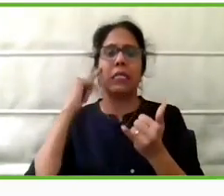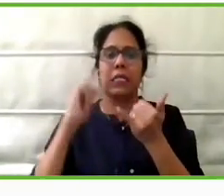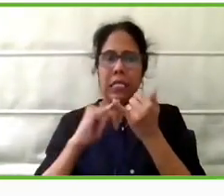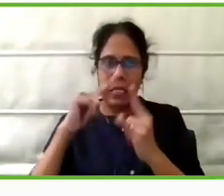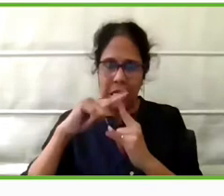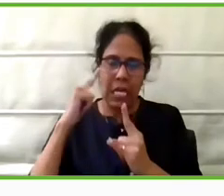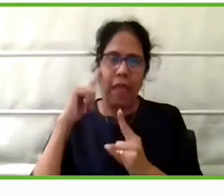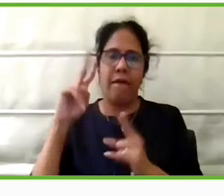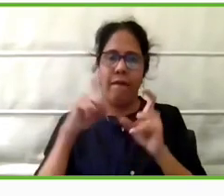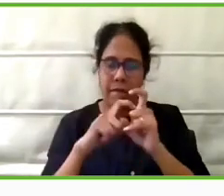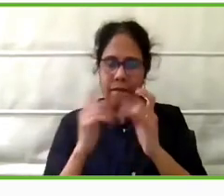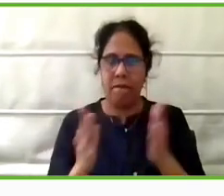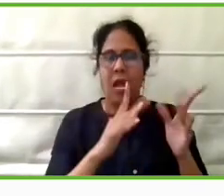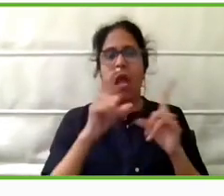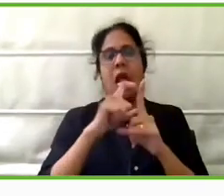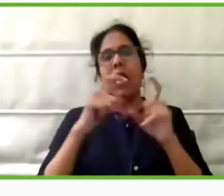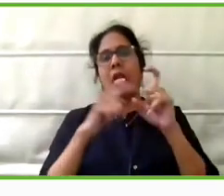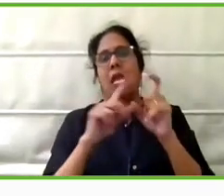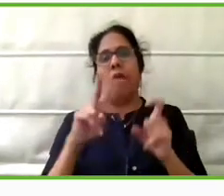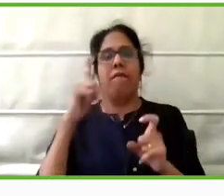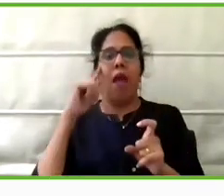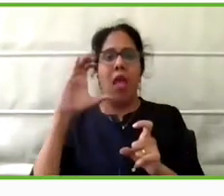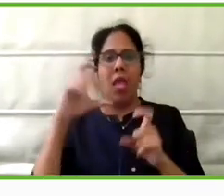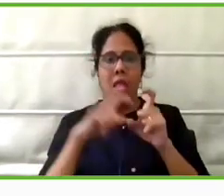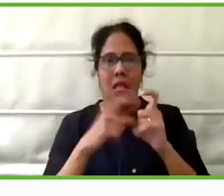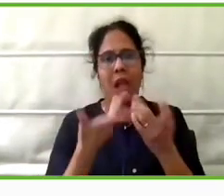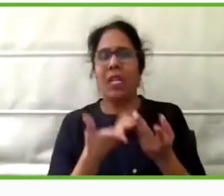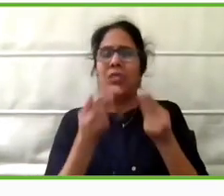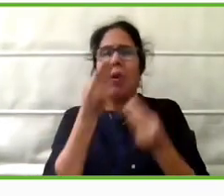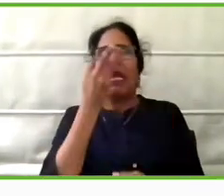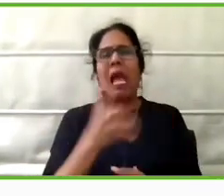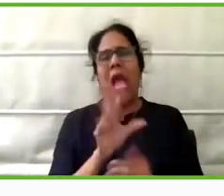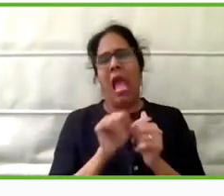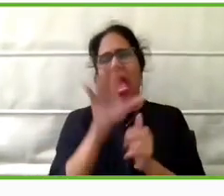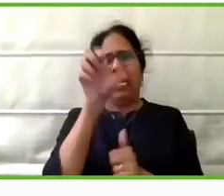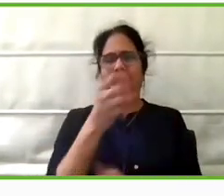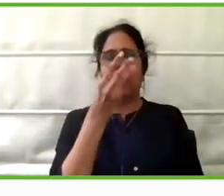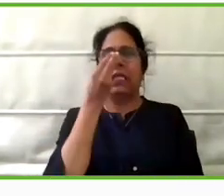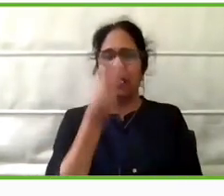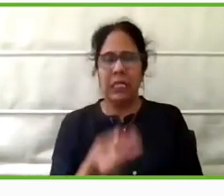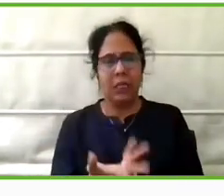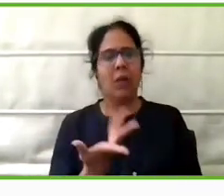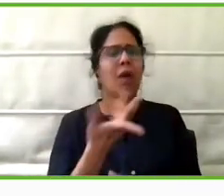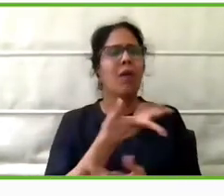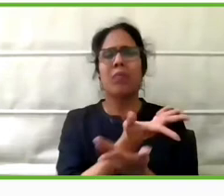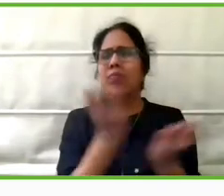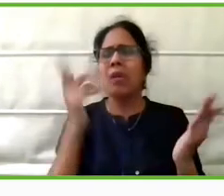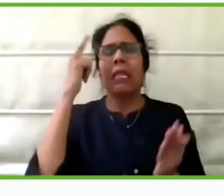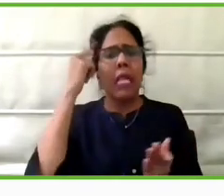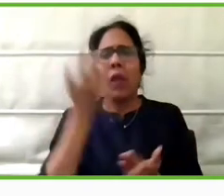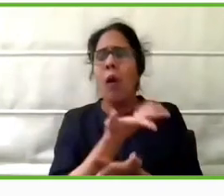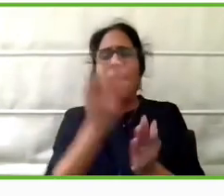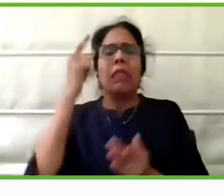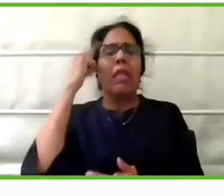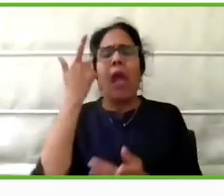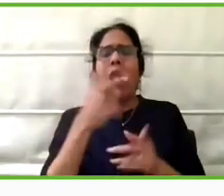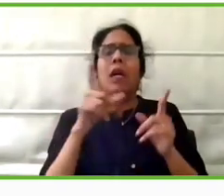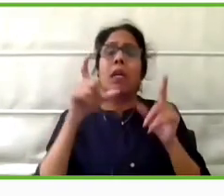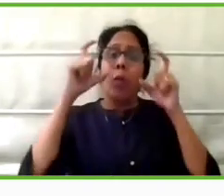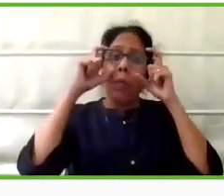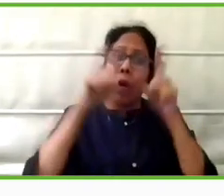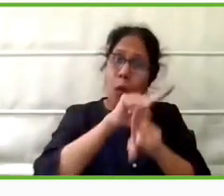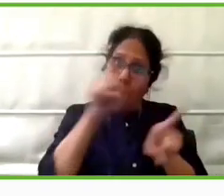accepted, they're easy to access by and large. And, you know, nobody would say a one size fits all